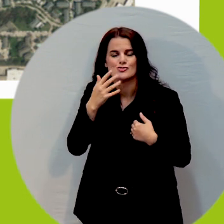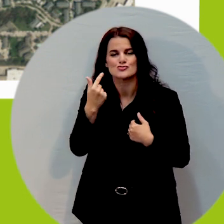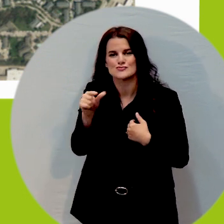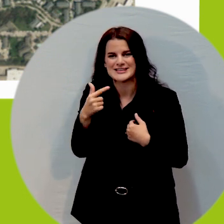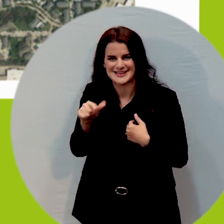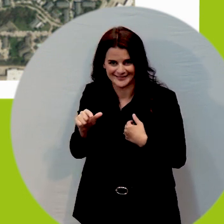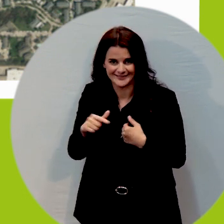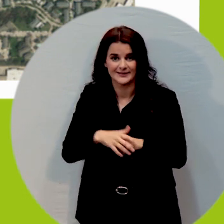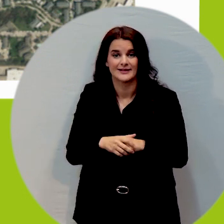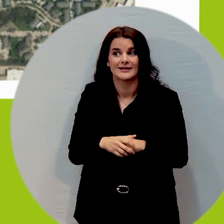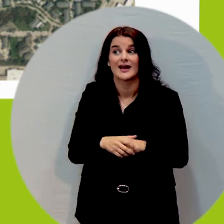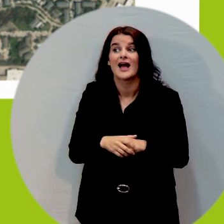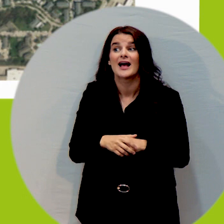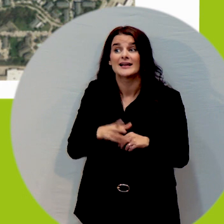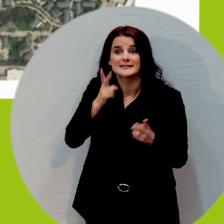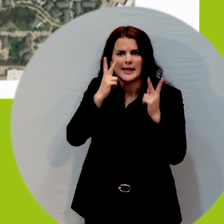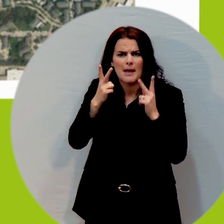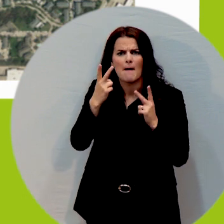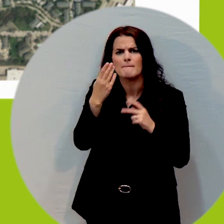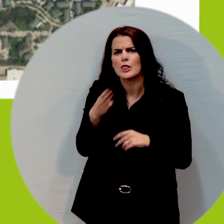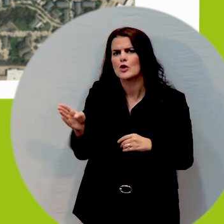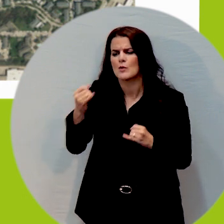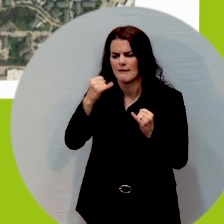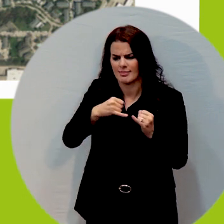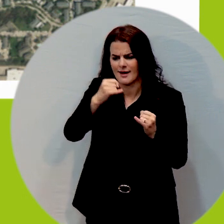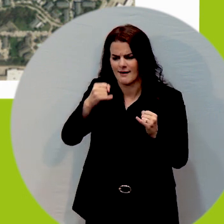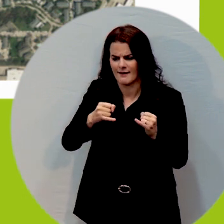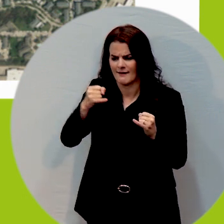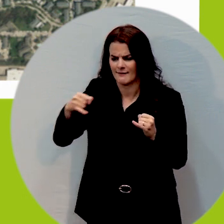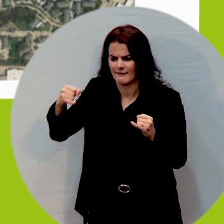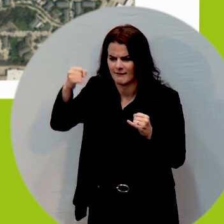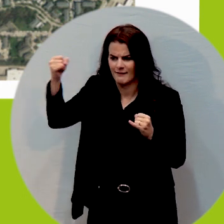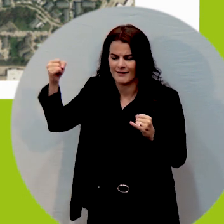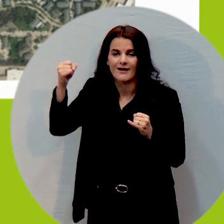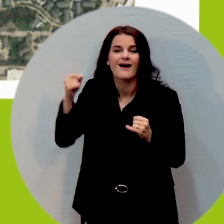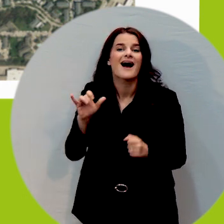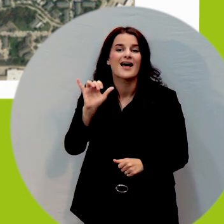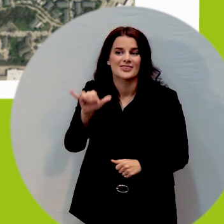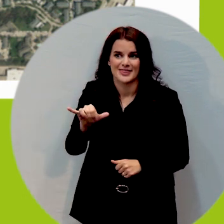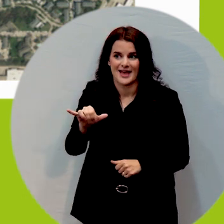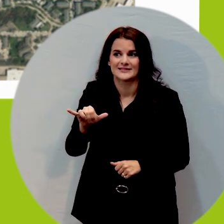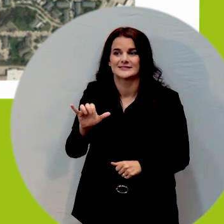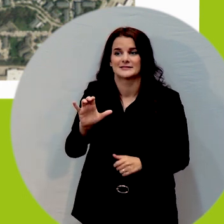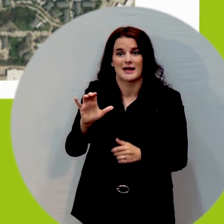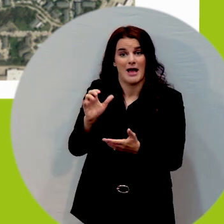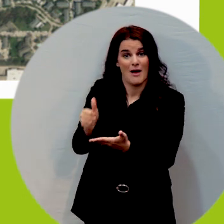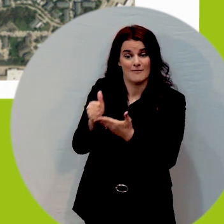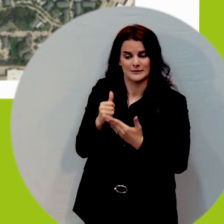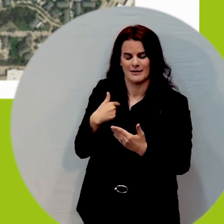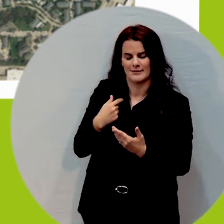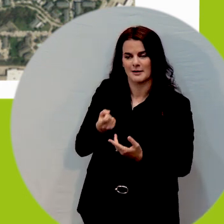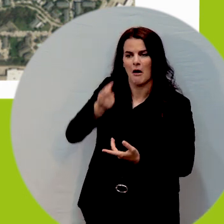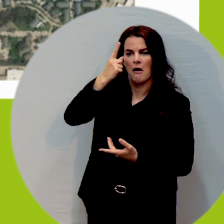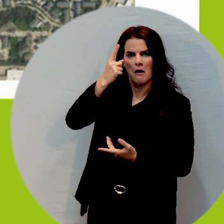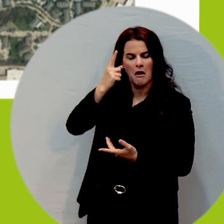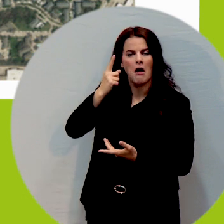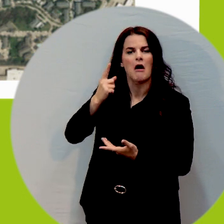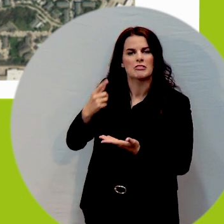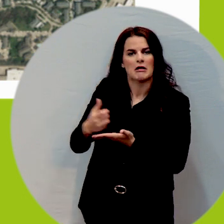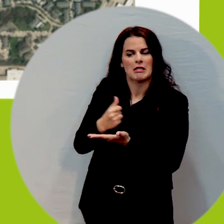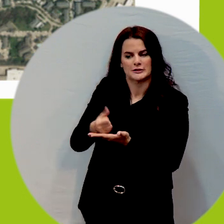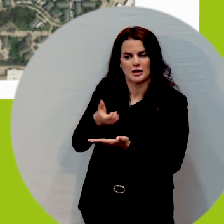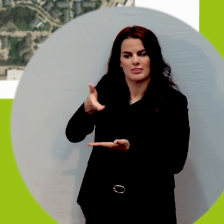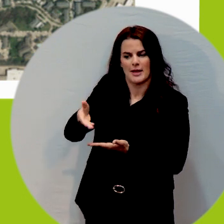there's a blue line running throughout. This is what identified our collection within a park. Cole collected